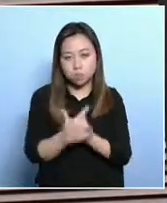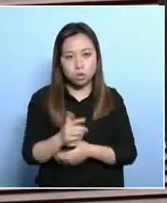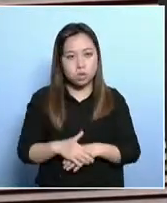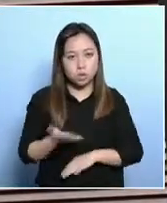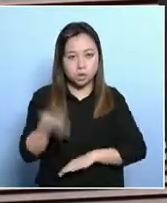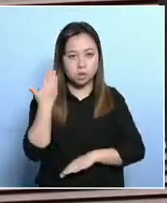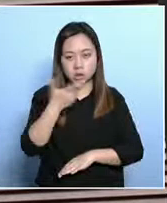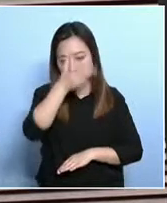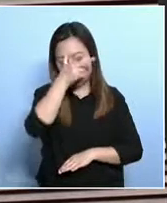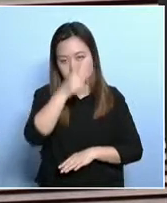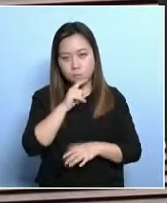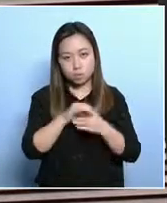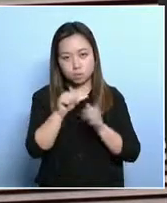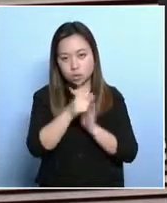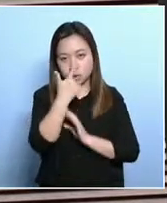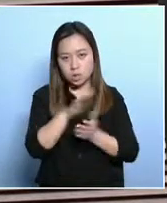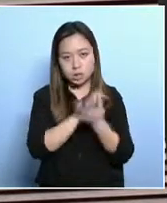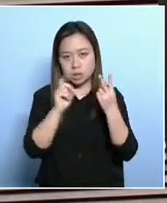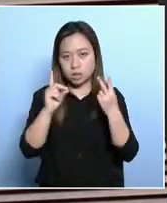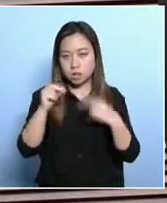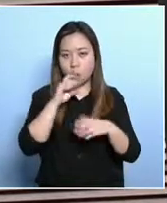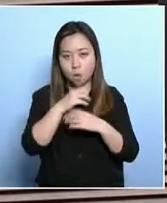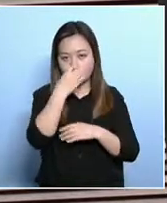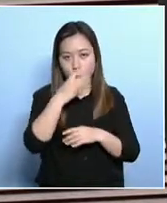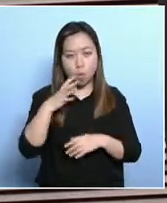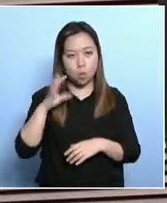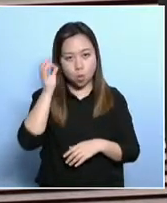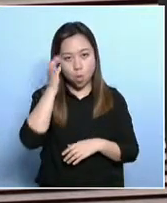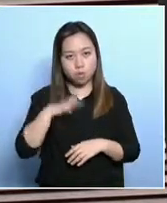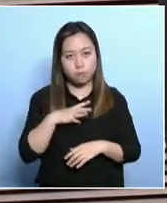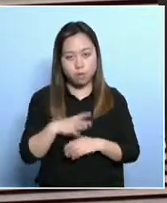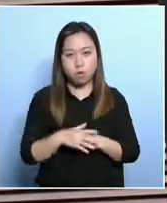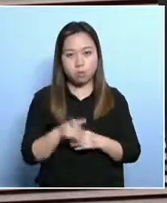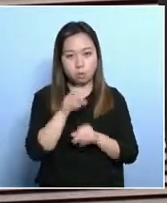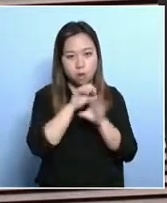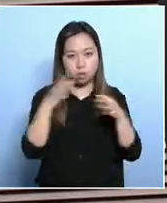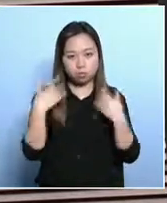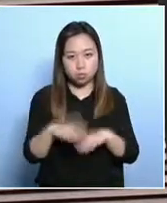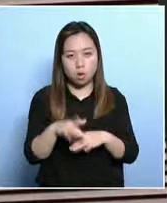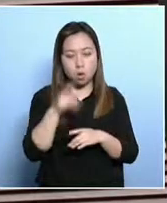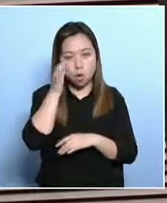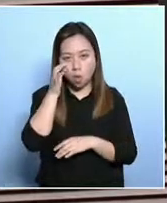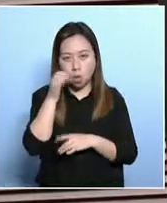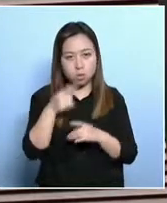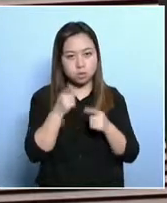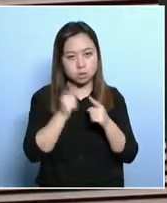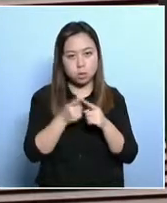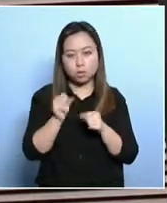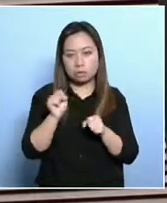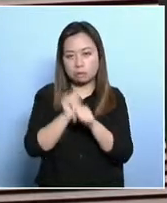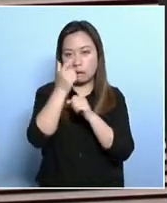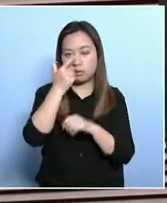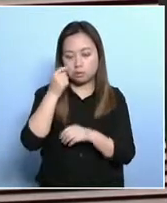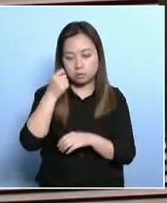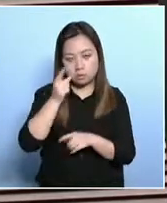poverty has deteriorated in Hong Kong. The 2017 Poverty Report shows that